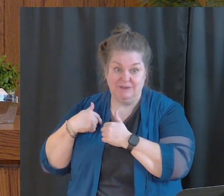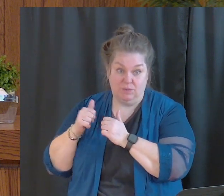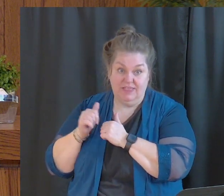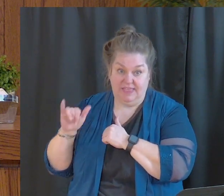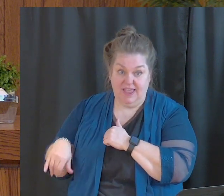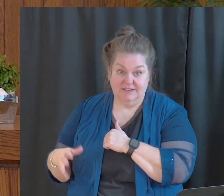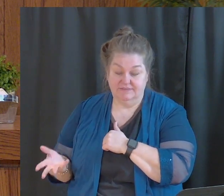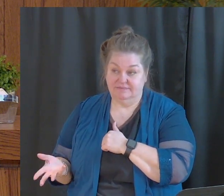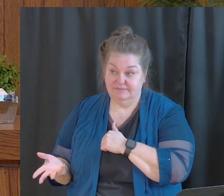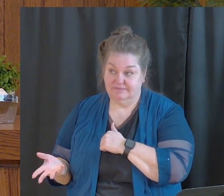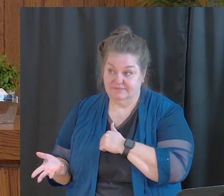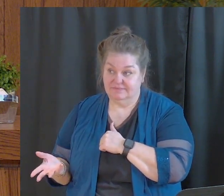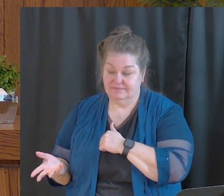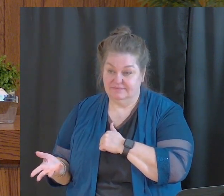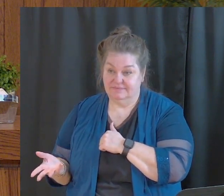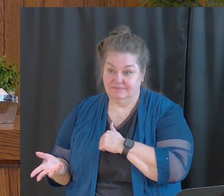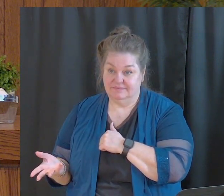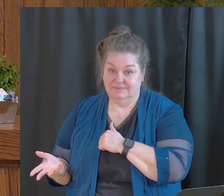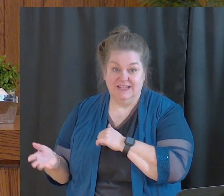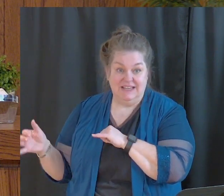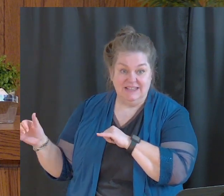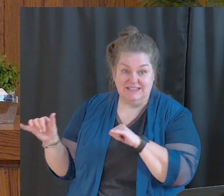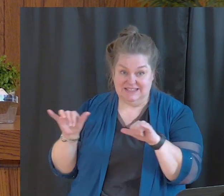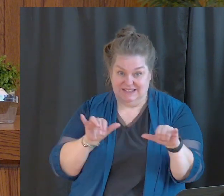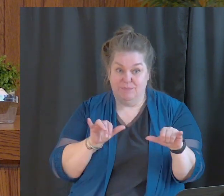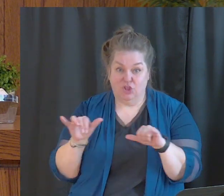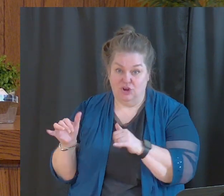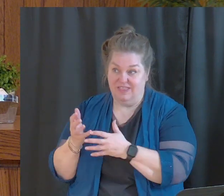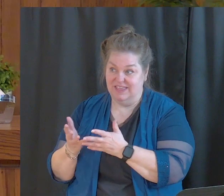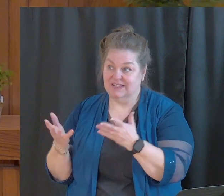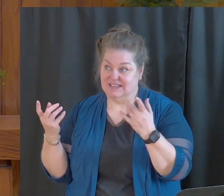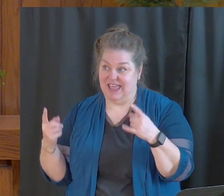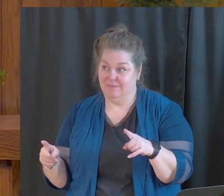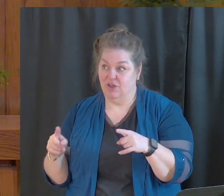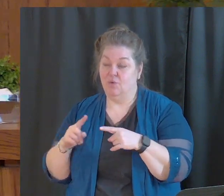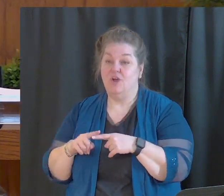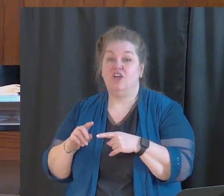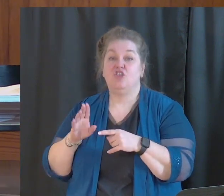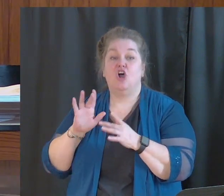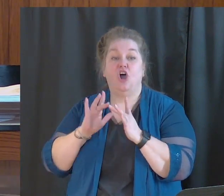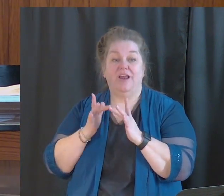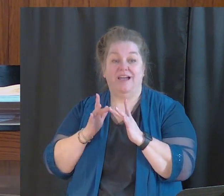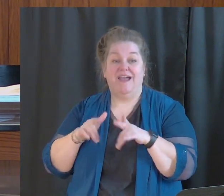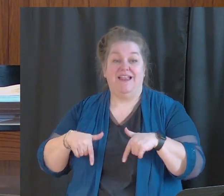done very similar thing with our online live streaming church.